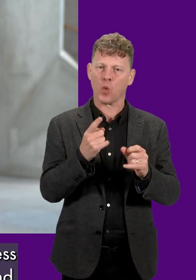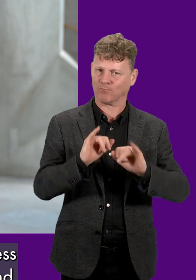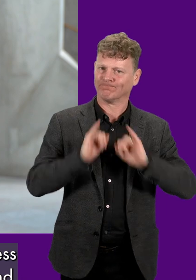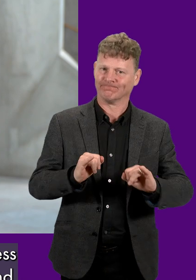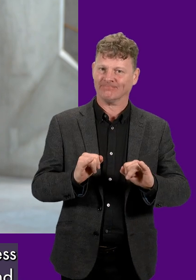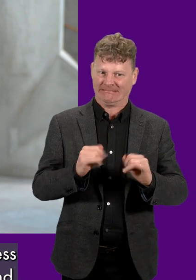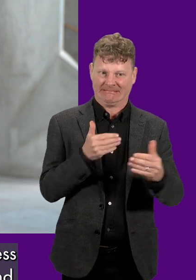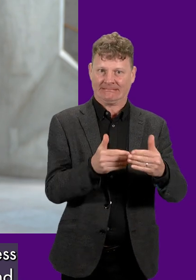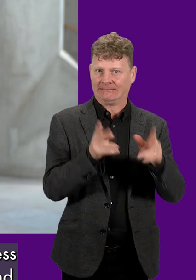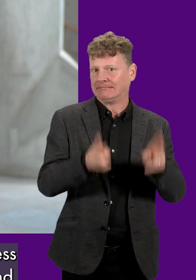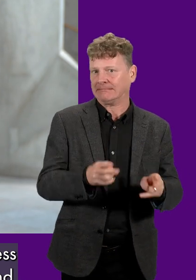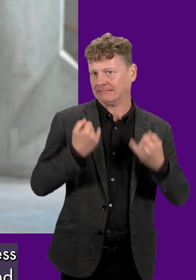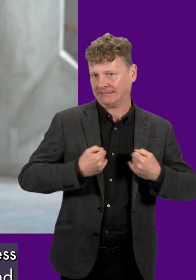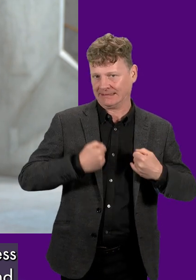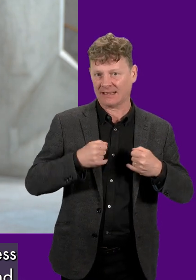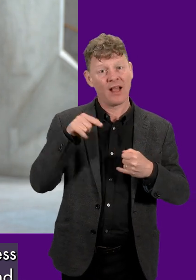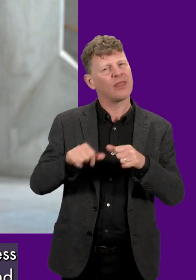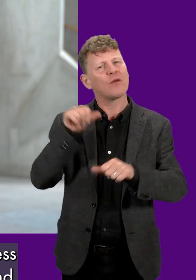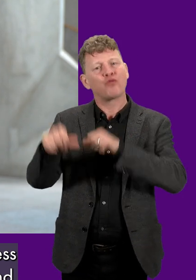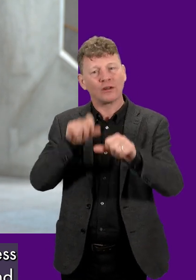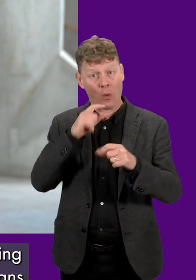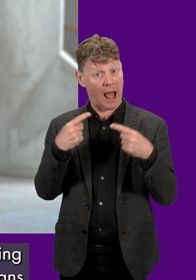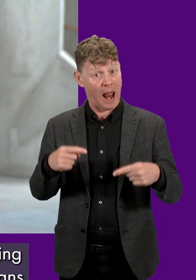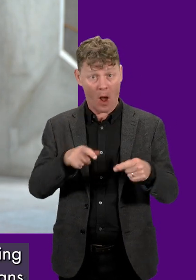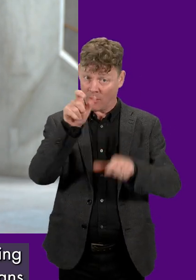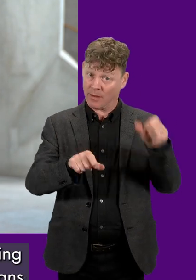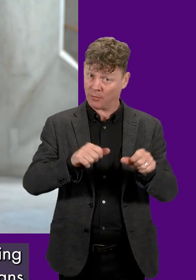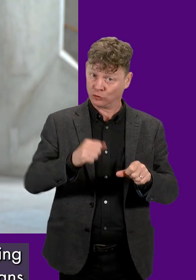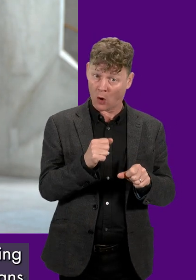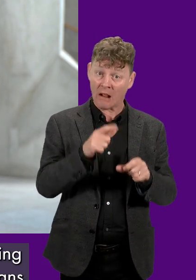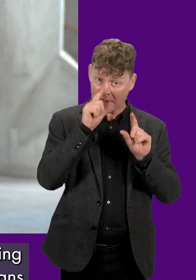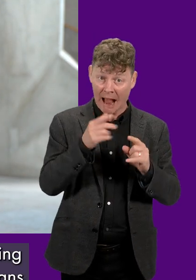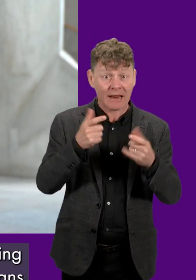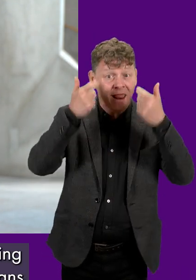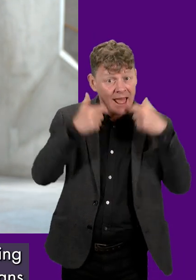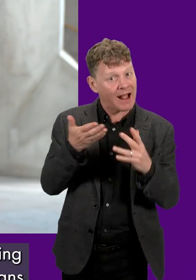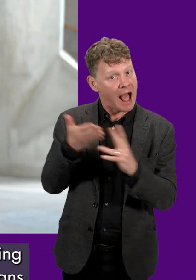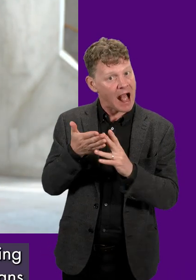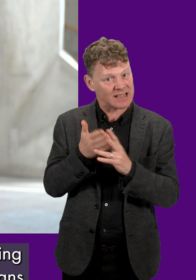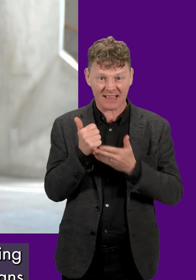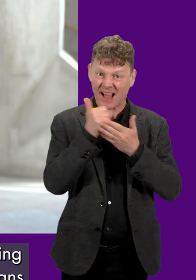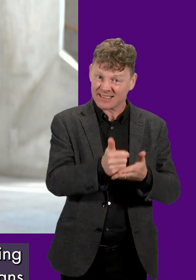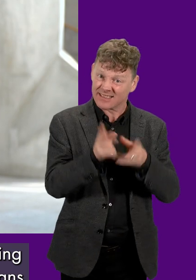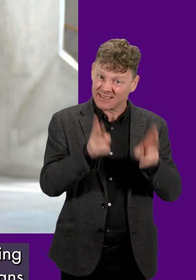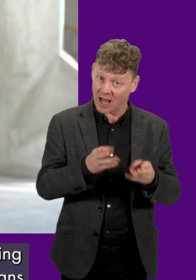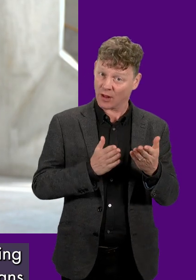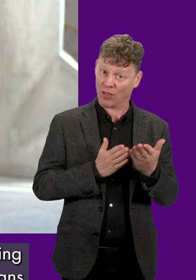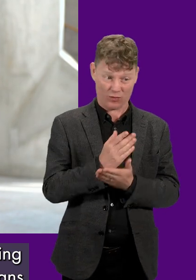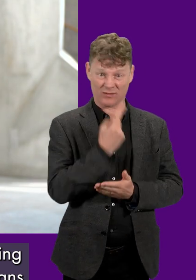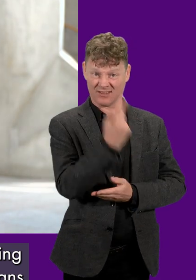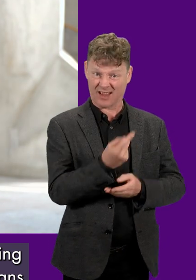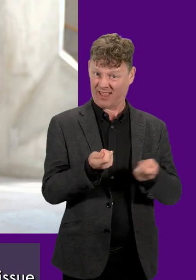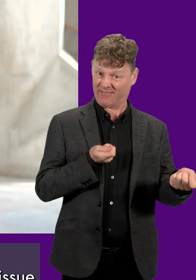establish a process to enable people in Scotland to legally access assisted dying through self-administered means.